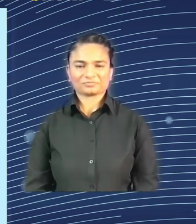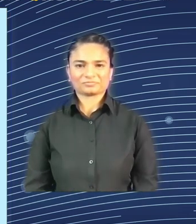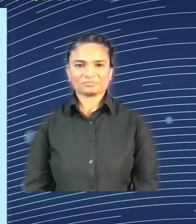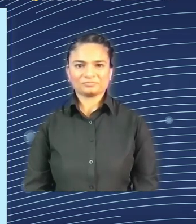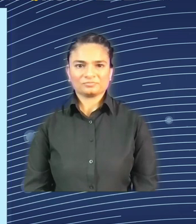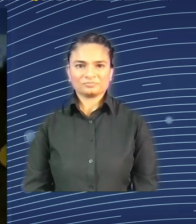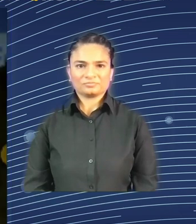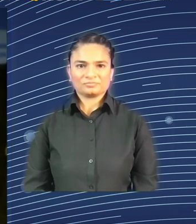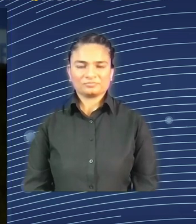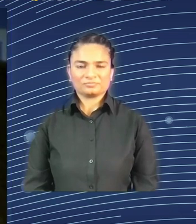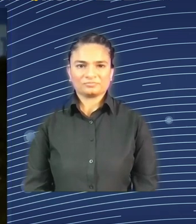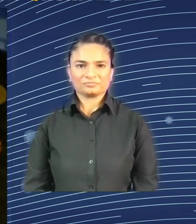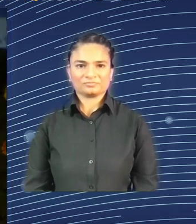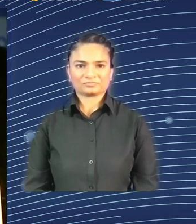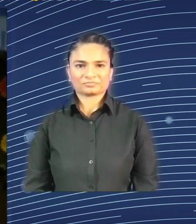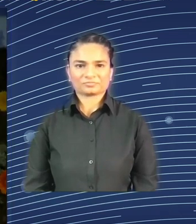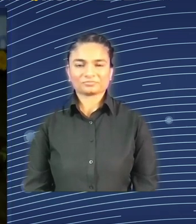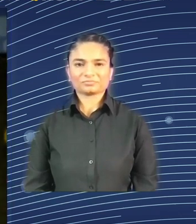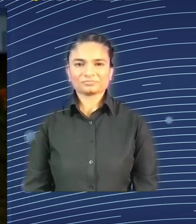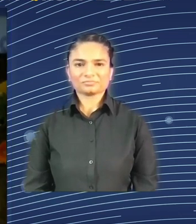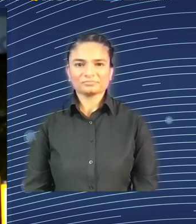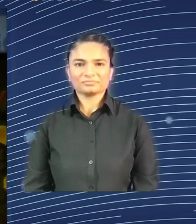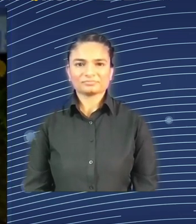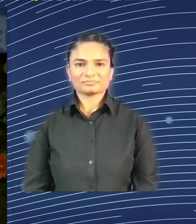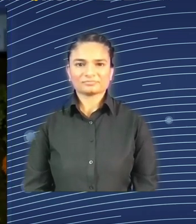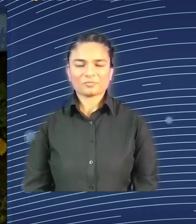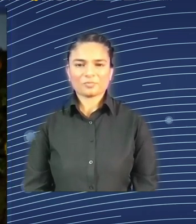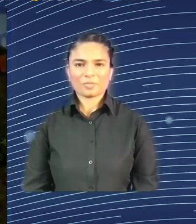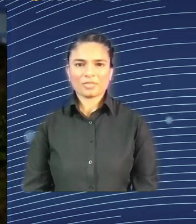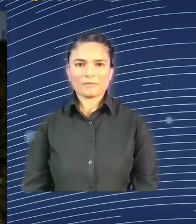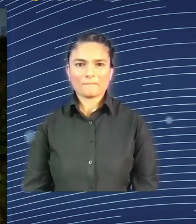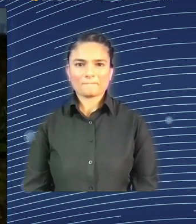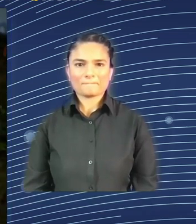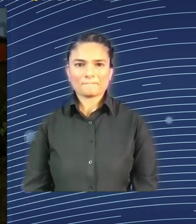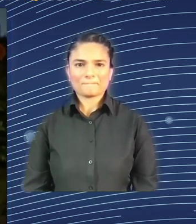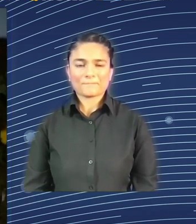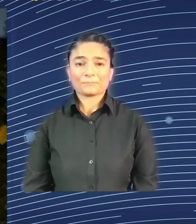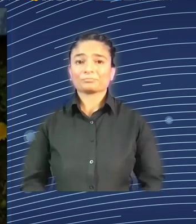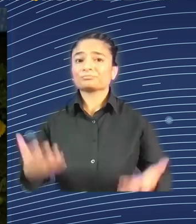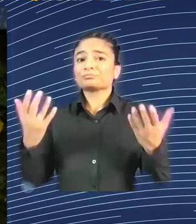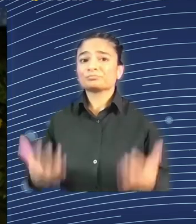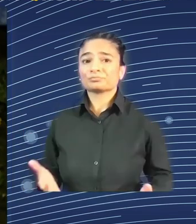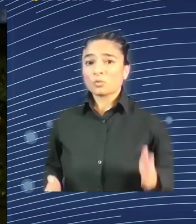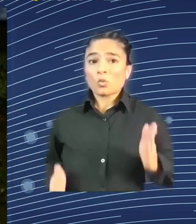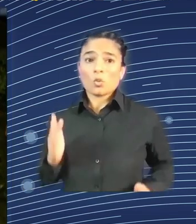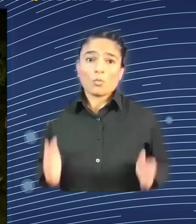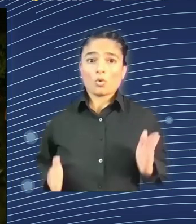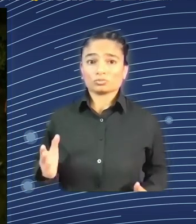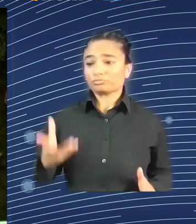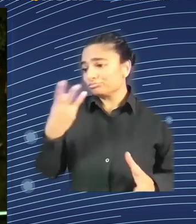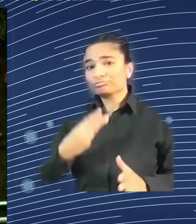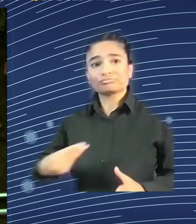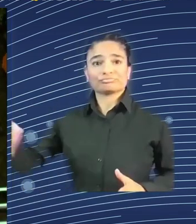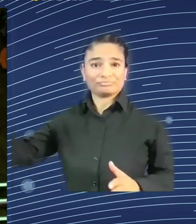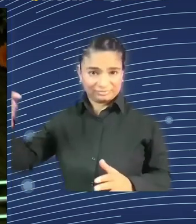So, as Pepper leaves the stage, we move to the first panel of the day. May I please invite our panelists to come forward